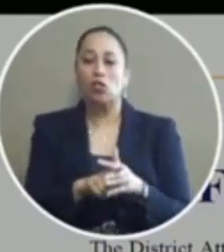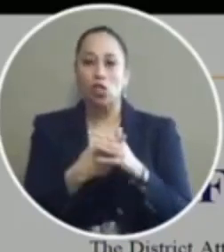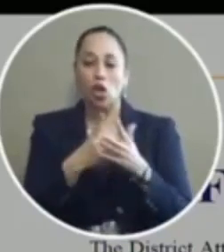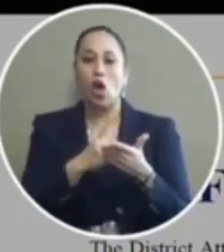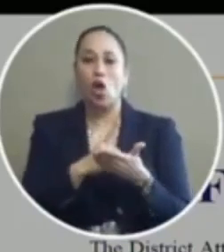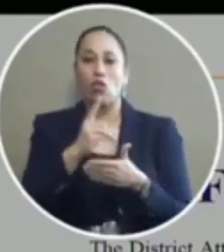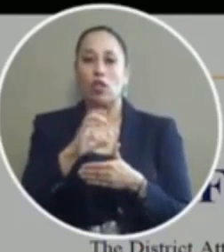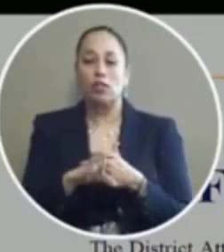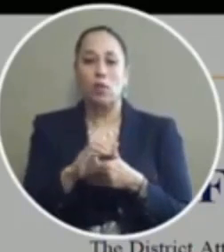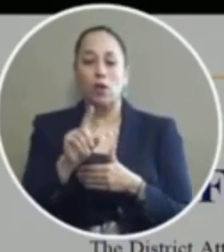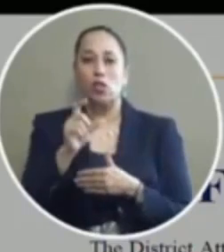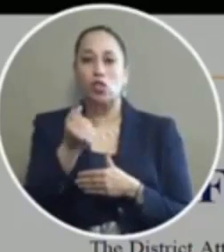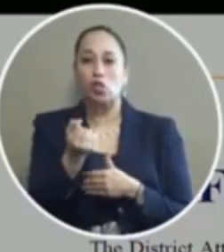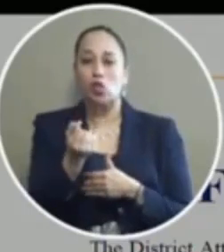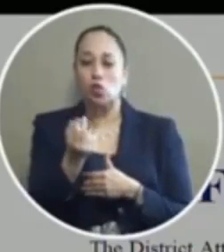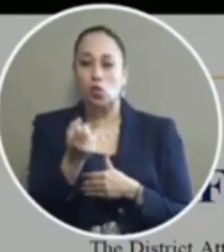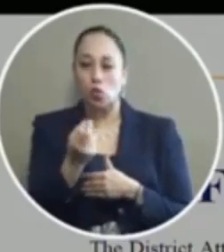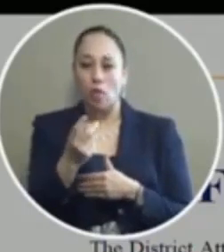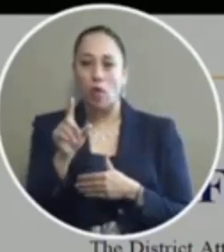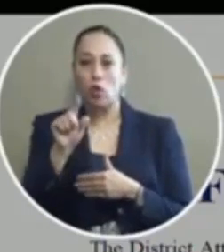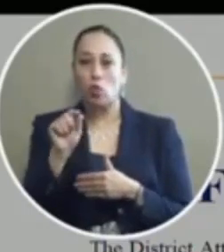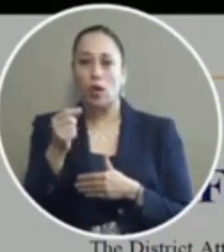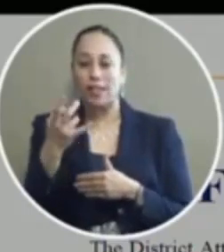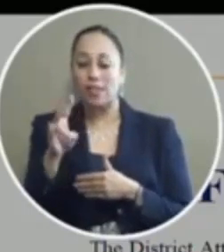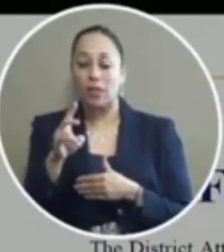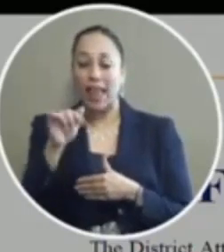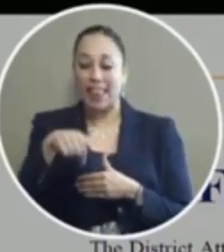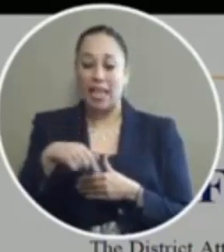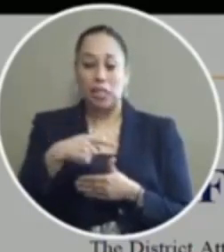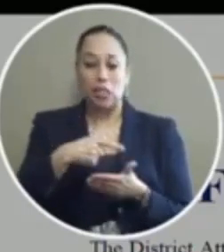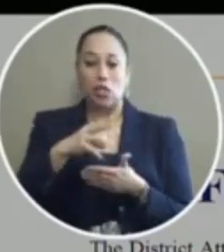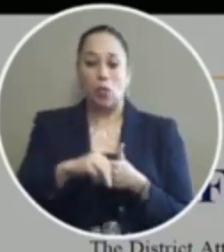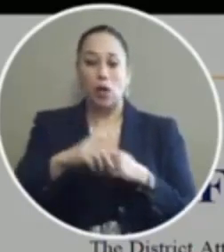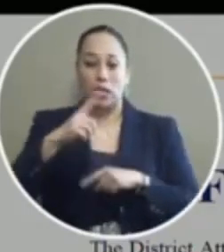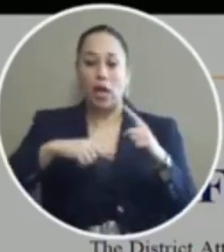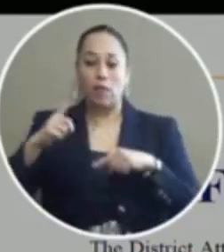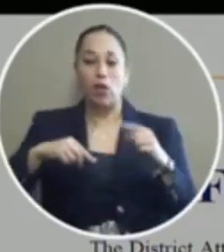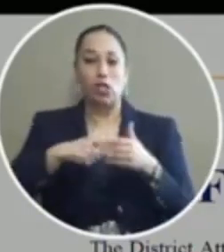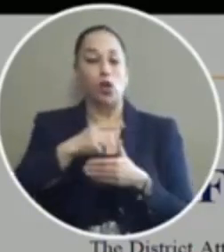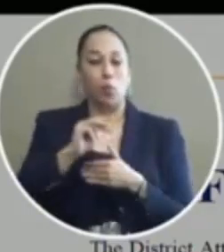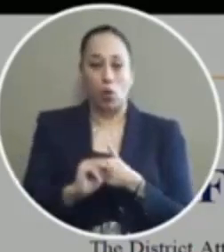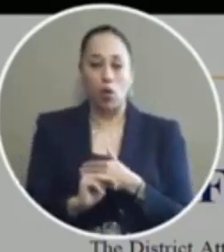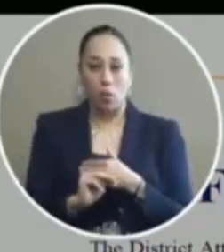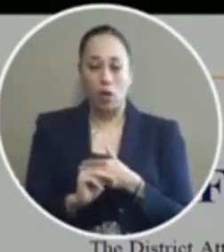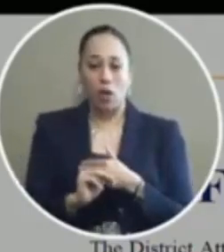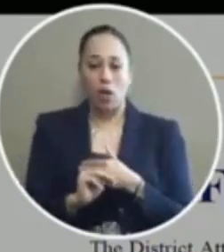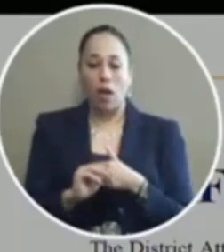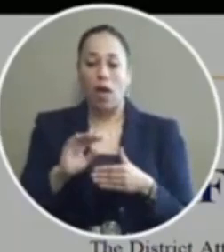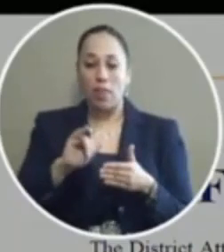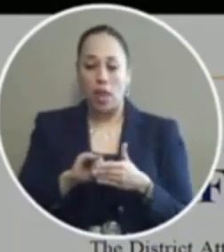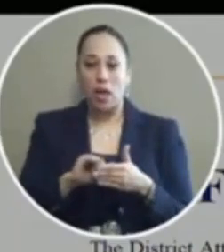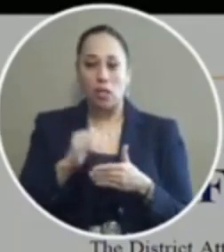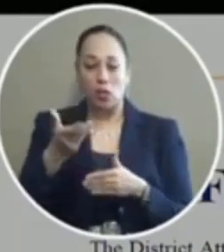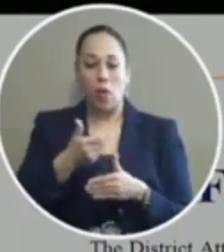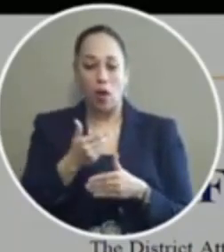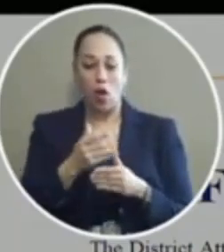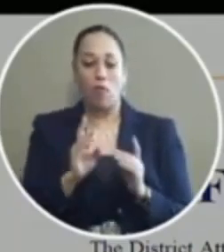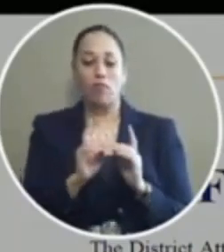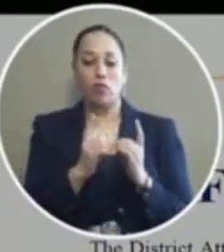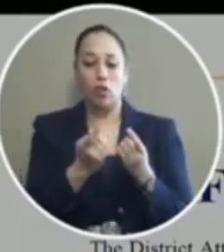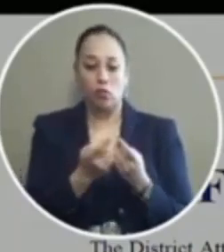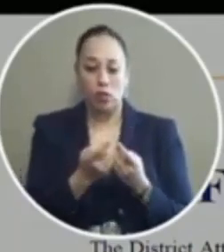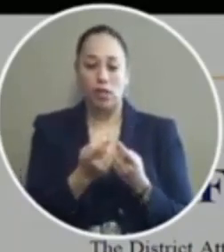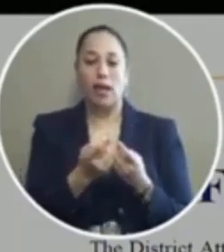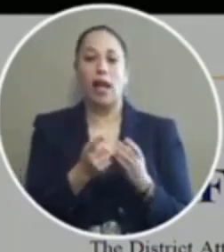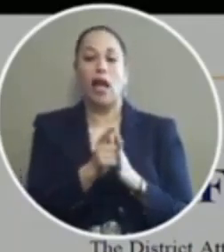December 12 2017 and this is a program that's a diversion program um by the district attorney's office